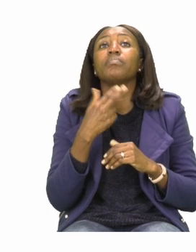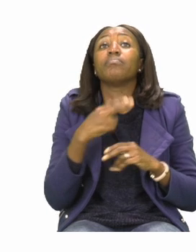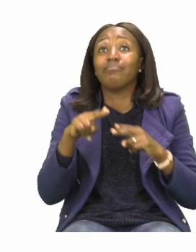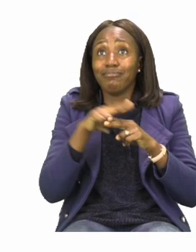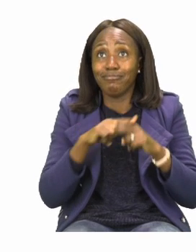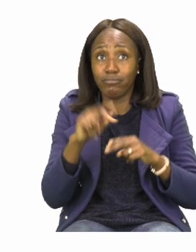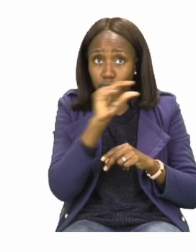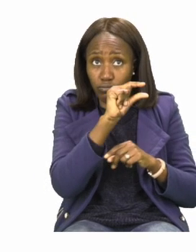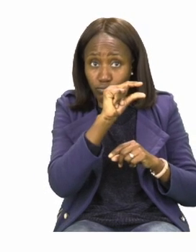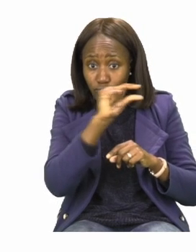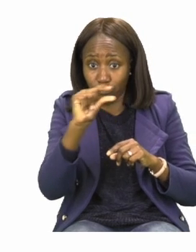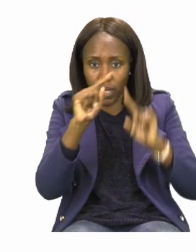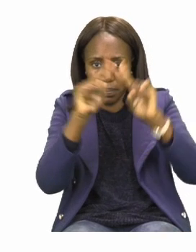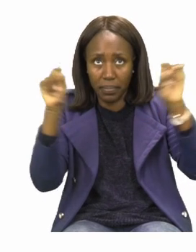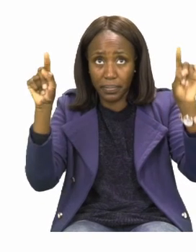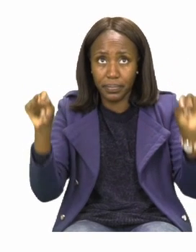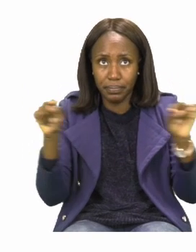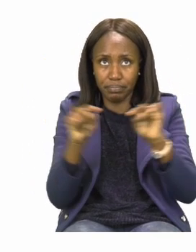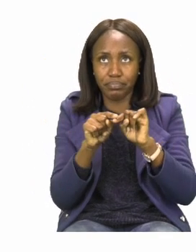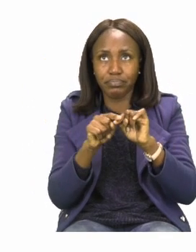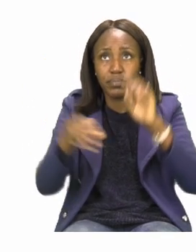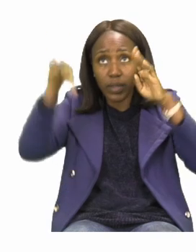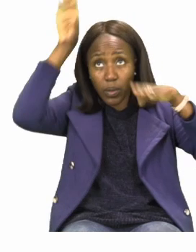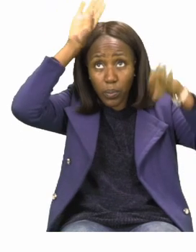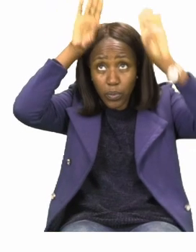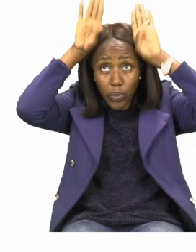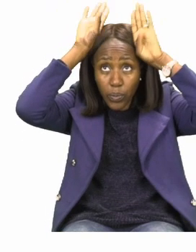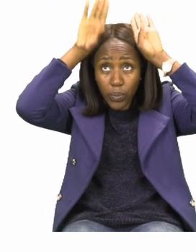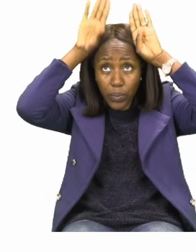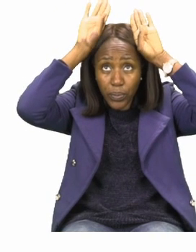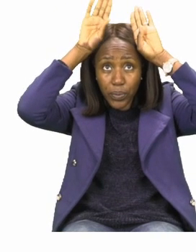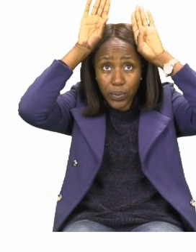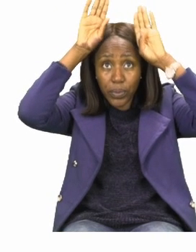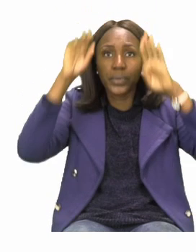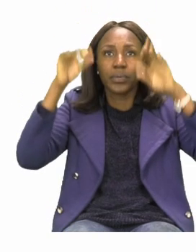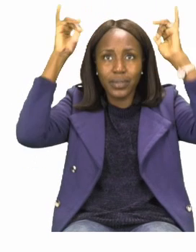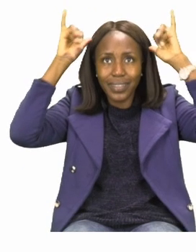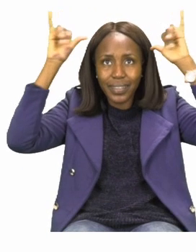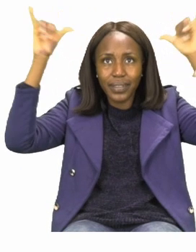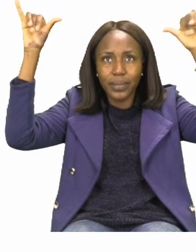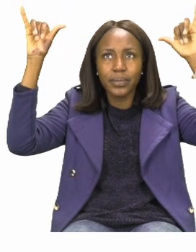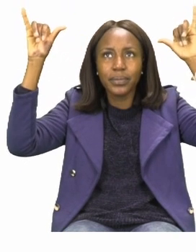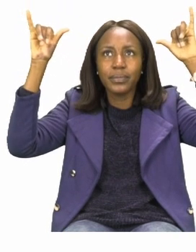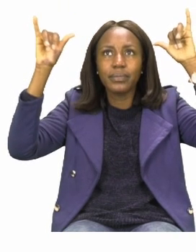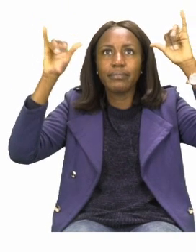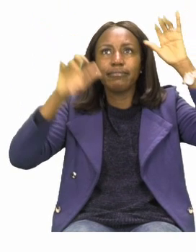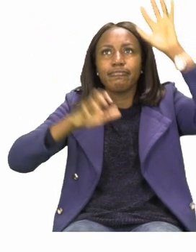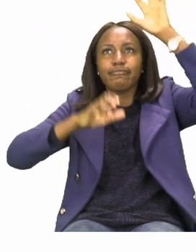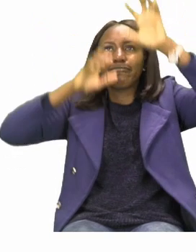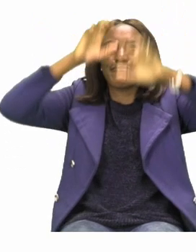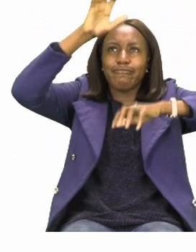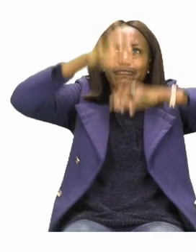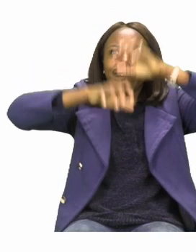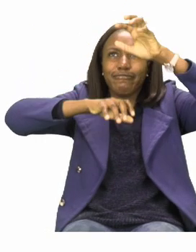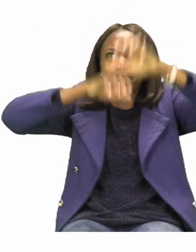have the words, donkey, cow, climbed,